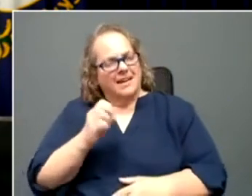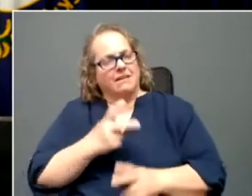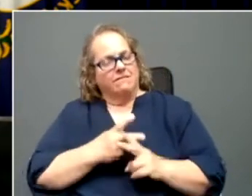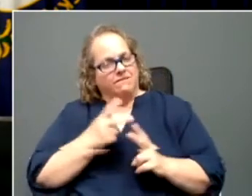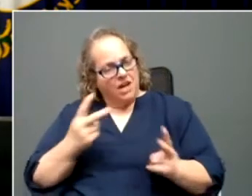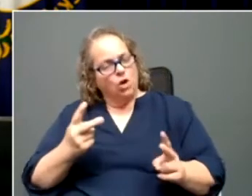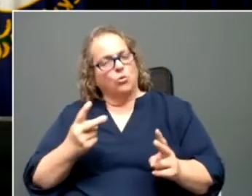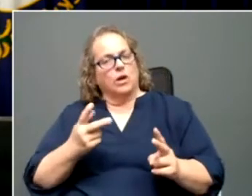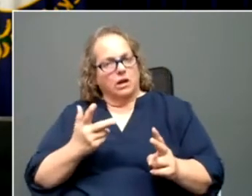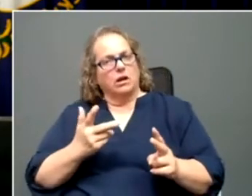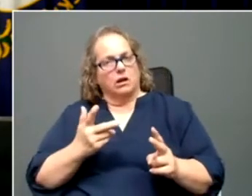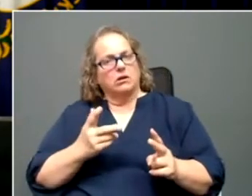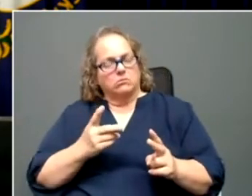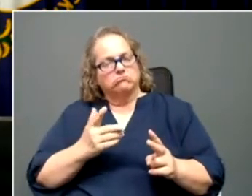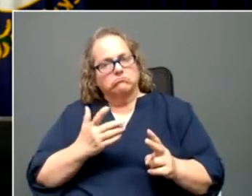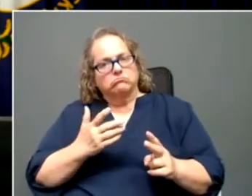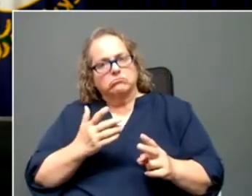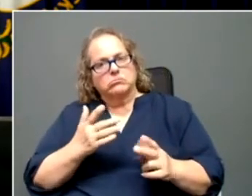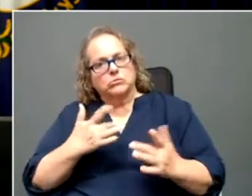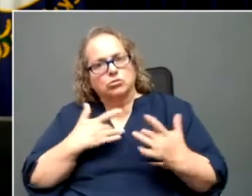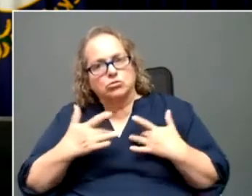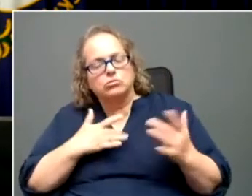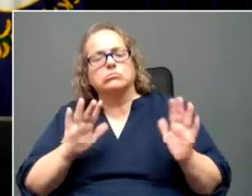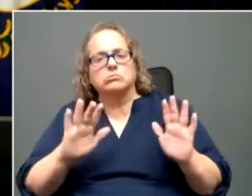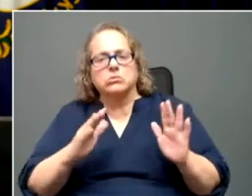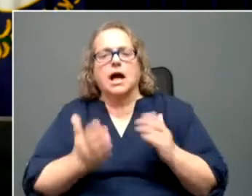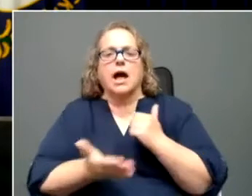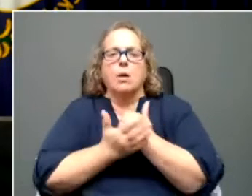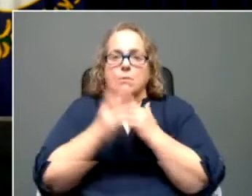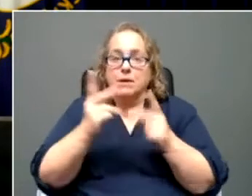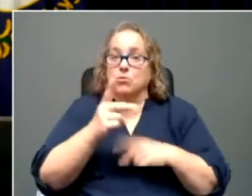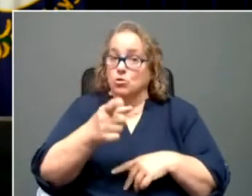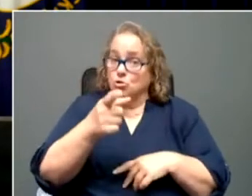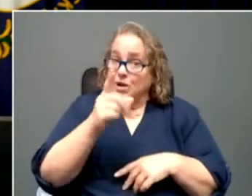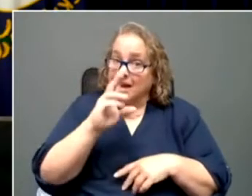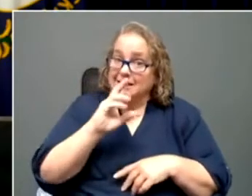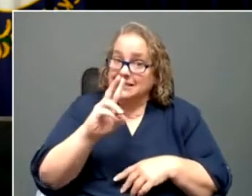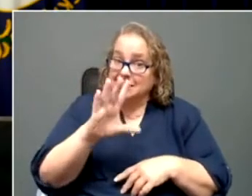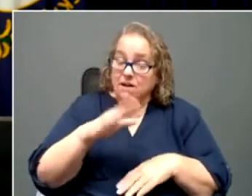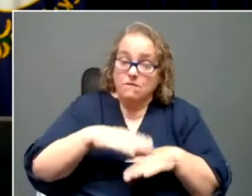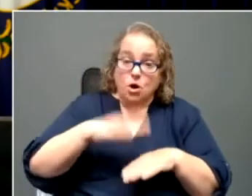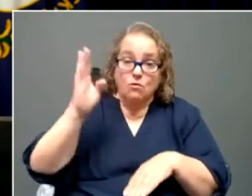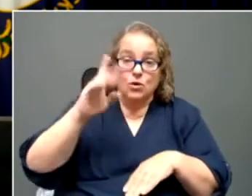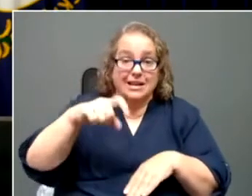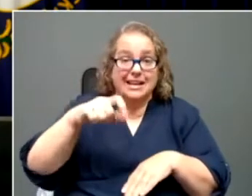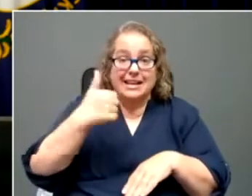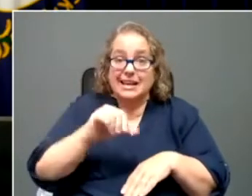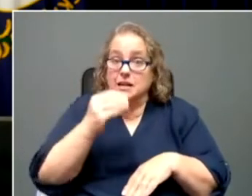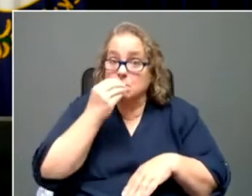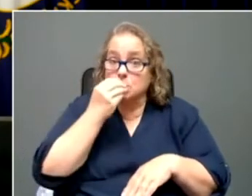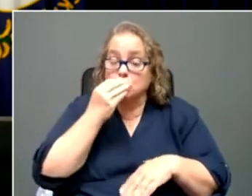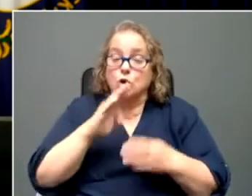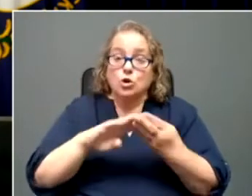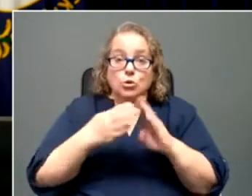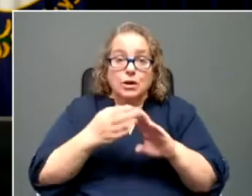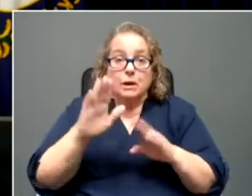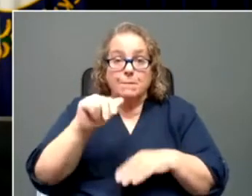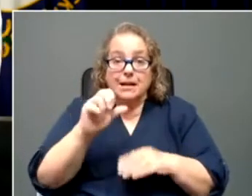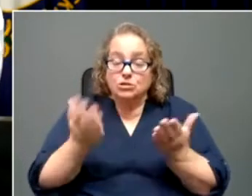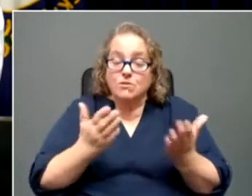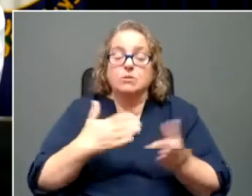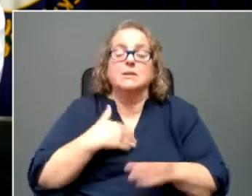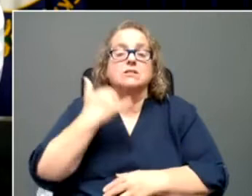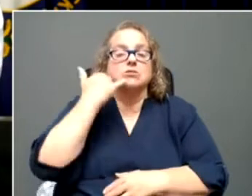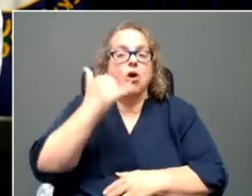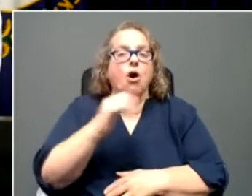neighbors. If you're age 60 or older and in need of a meal or any other community based services, please call the aging and disability resource center